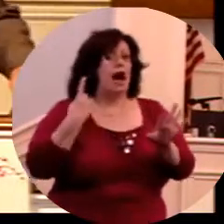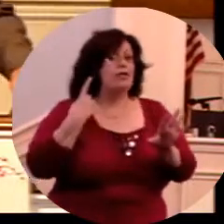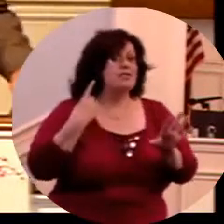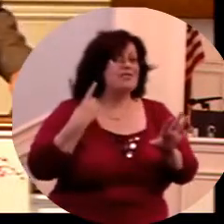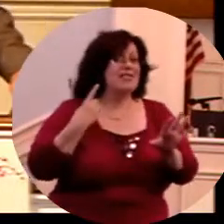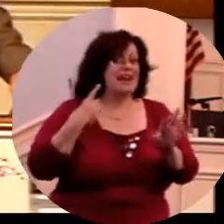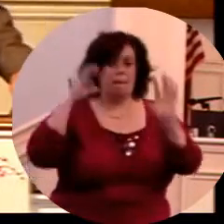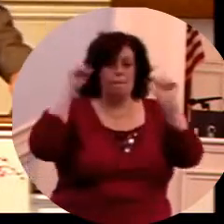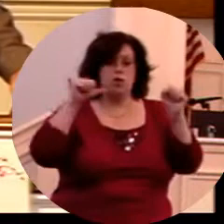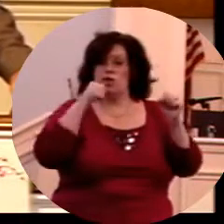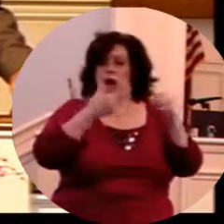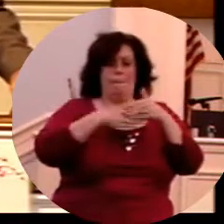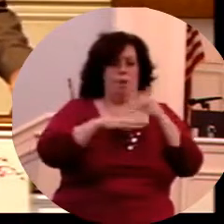he didn't come from a monkey, amen?